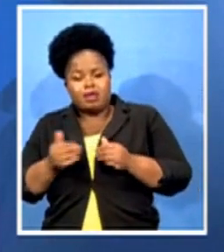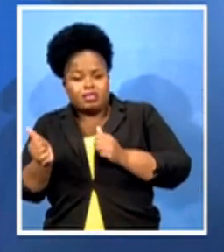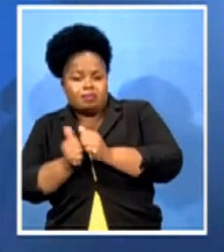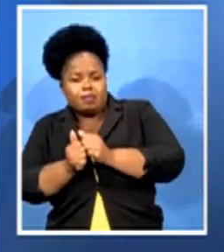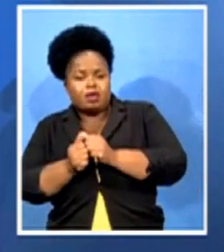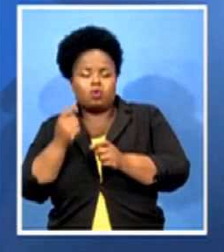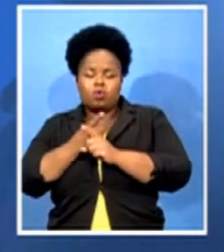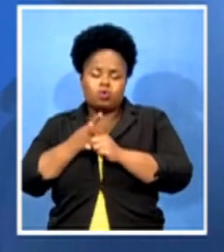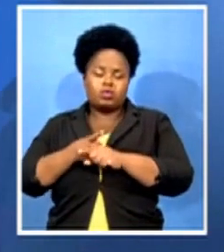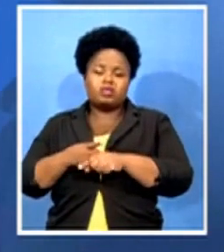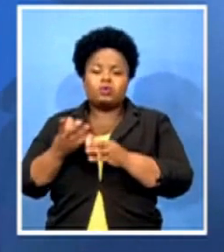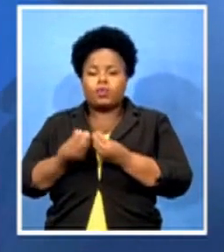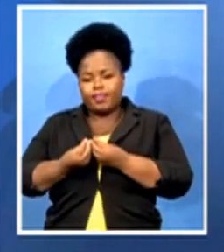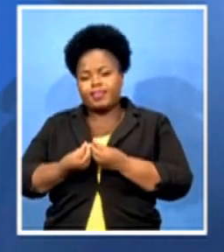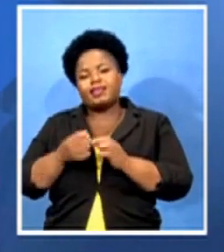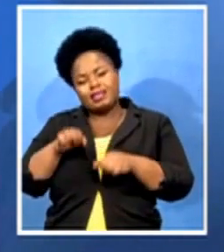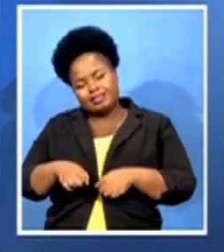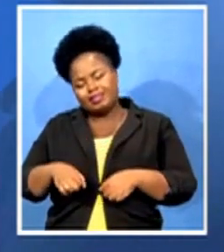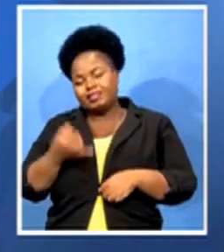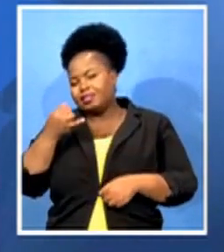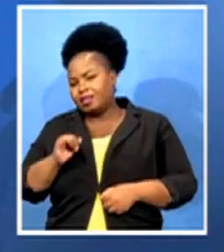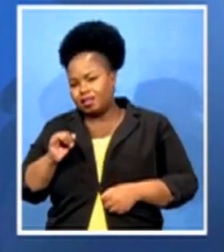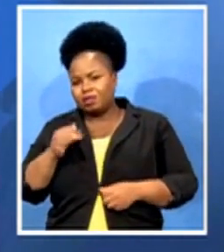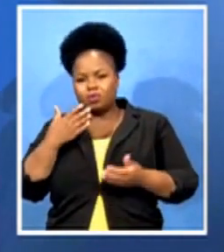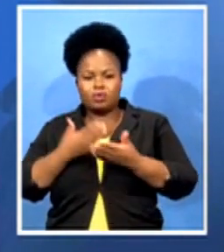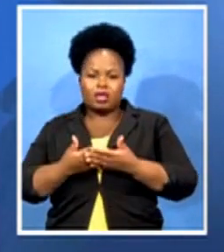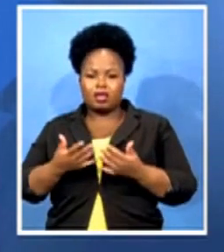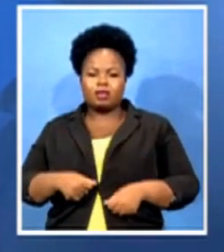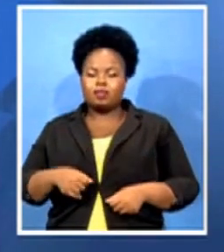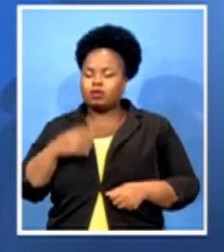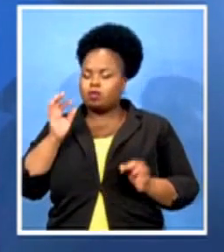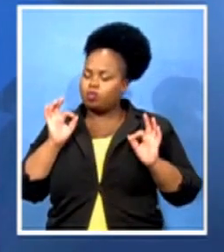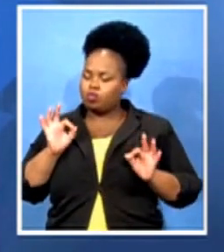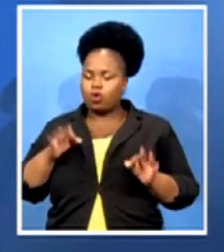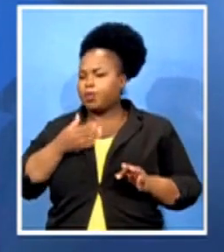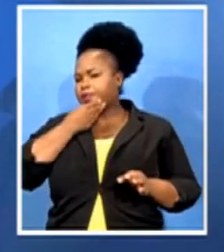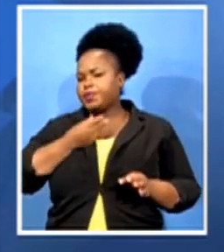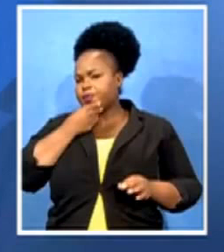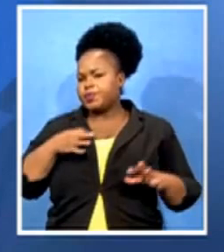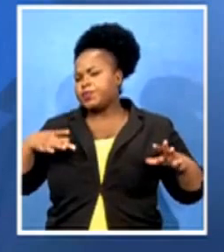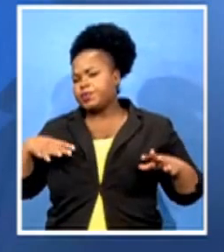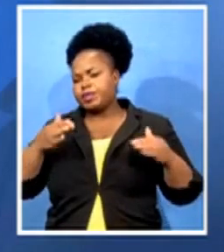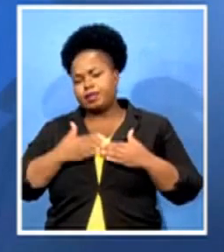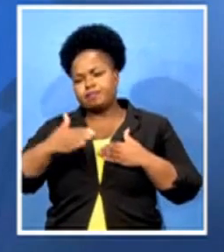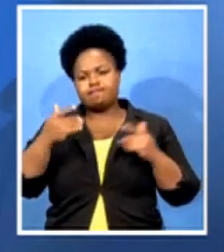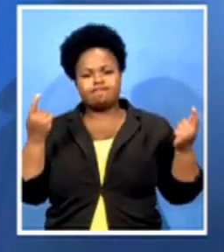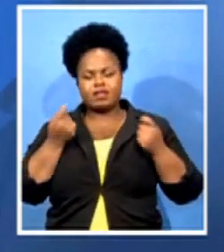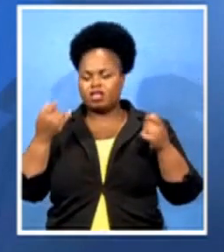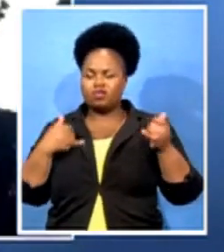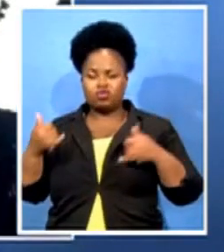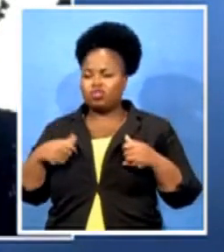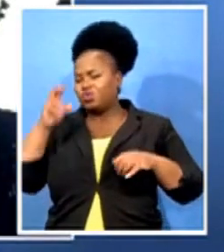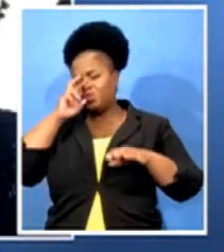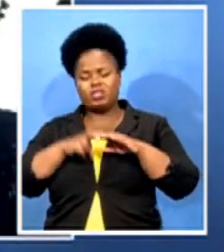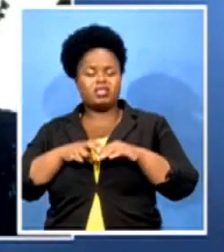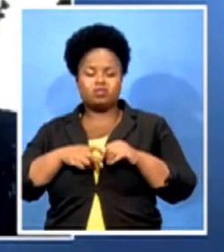have a proper festive season and enjoy myself with them without having to go to a strict bash. Sure. MEC,